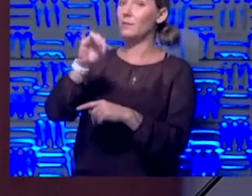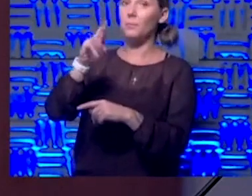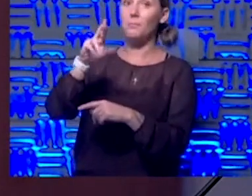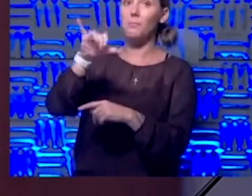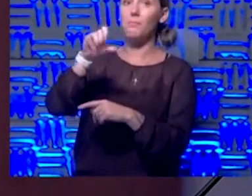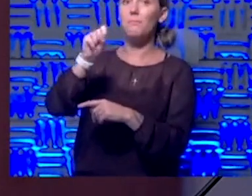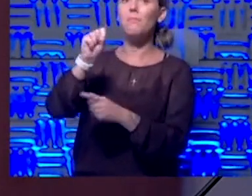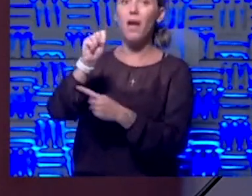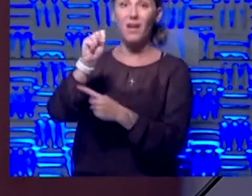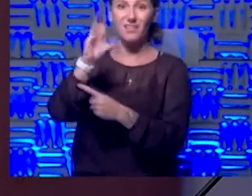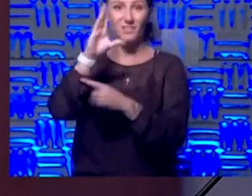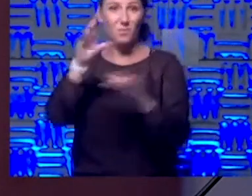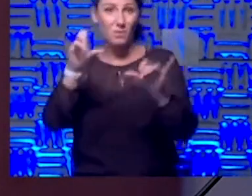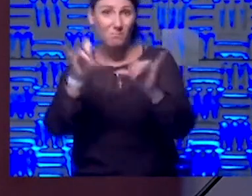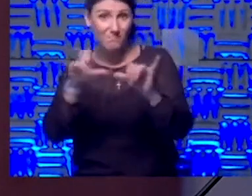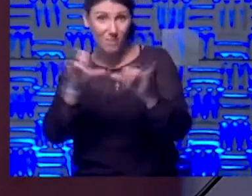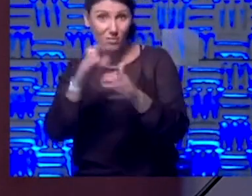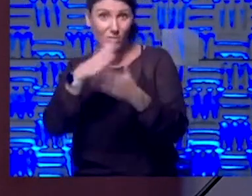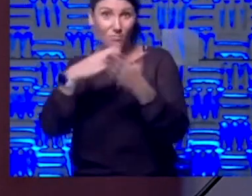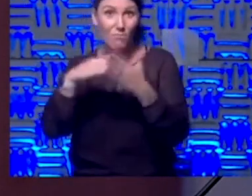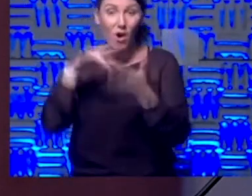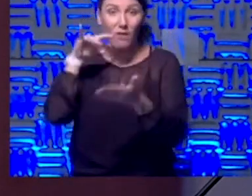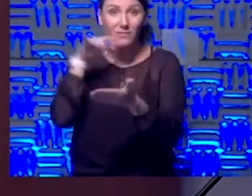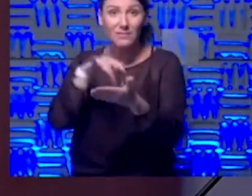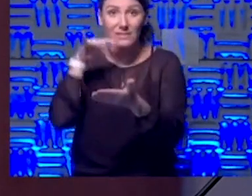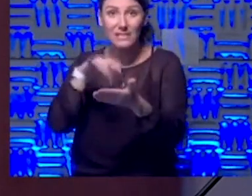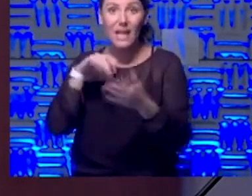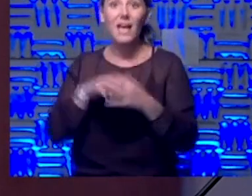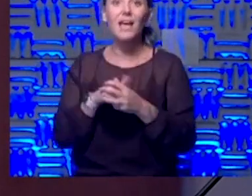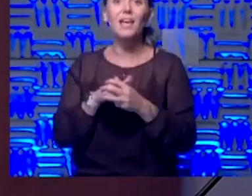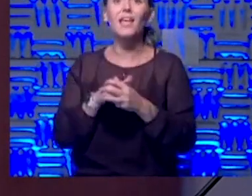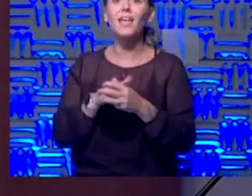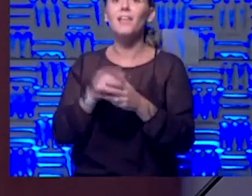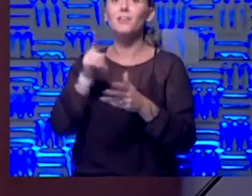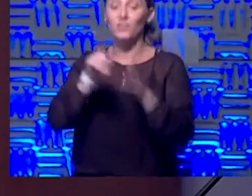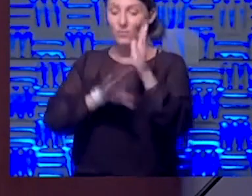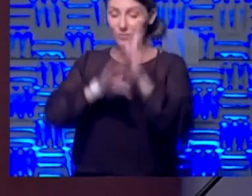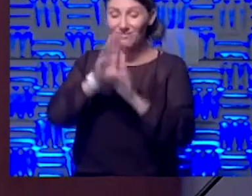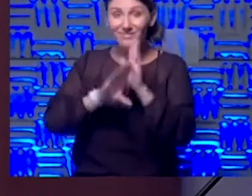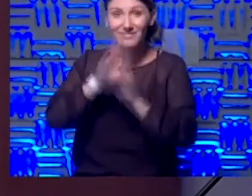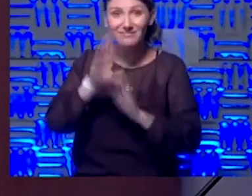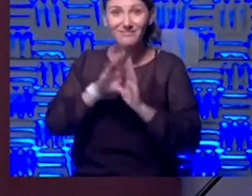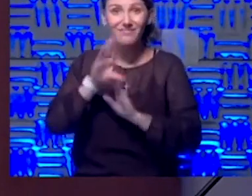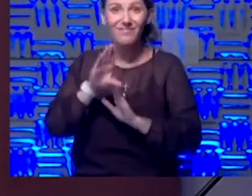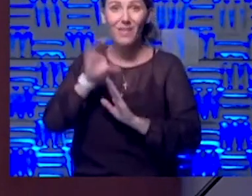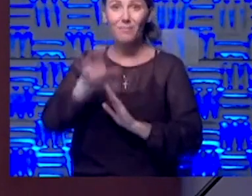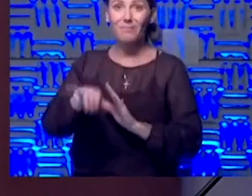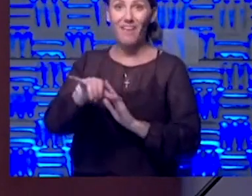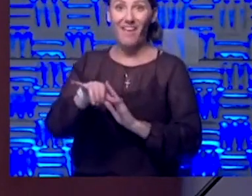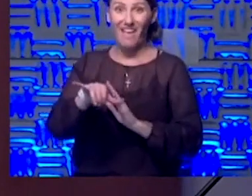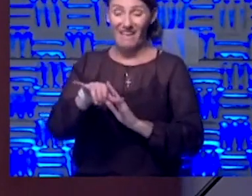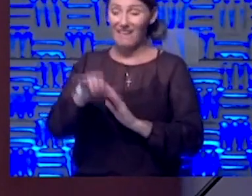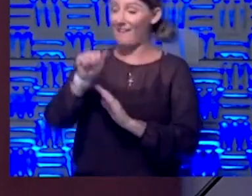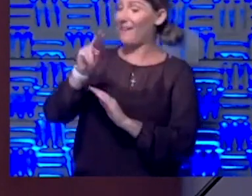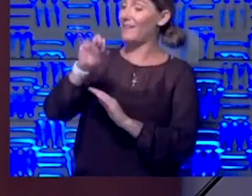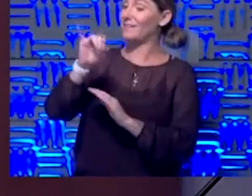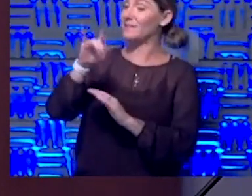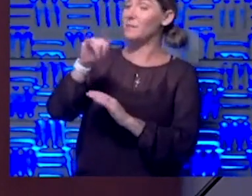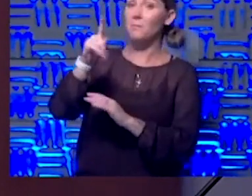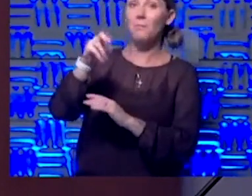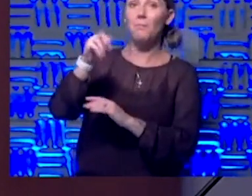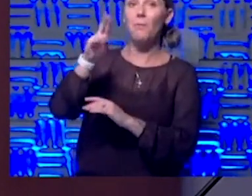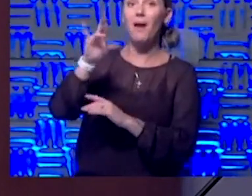going to be measuring them as part of the study. Do you have developed serologic antibody within, uh, two weeks after the vaccine?